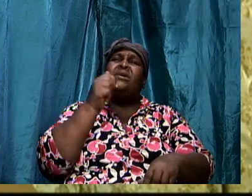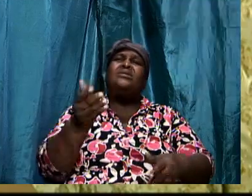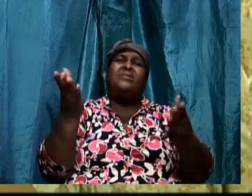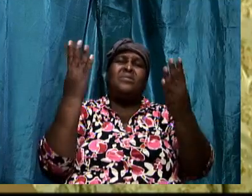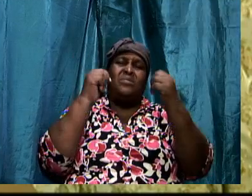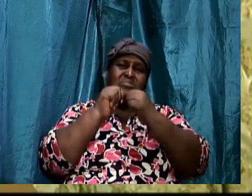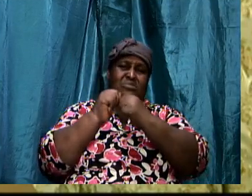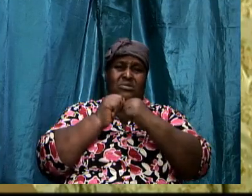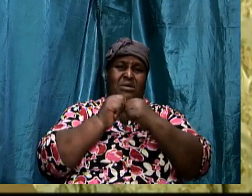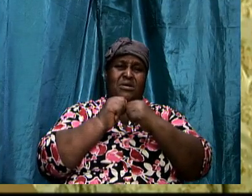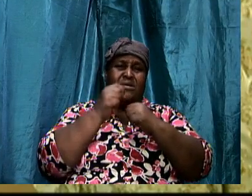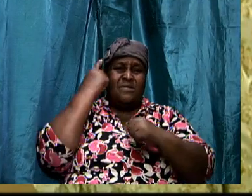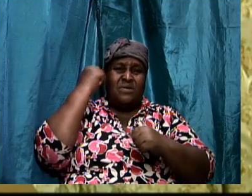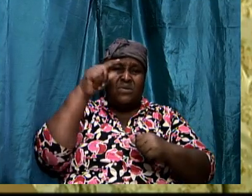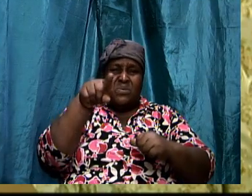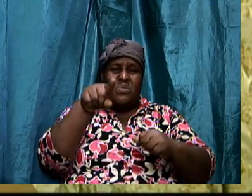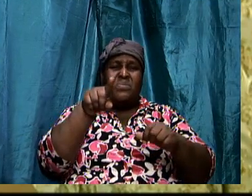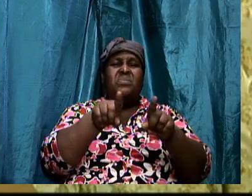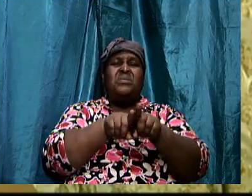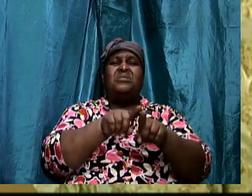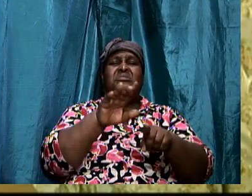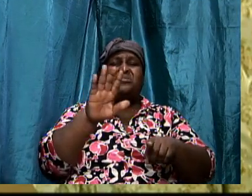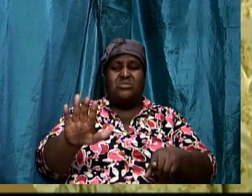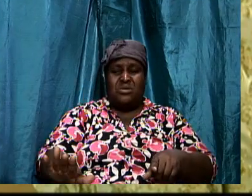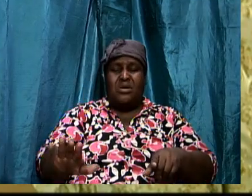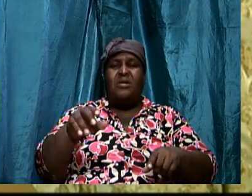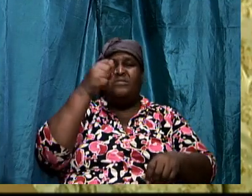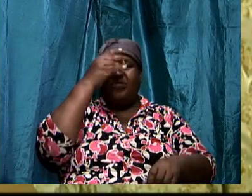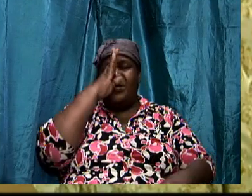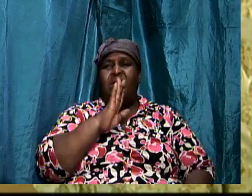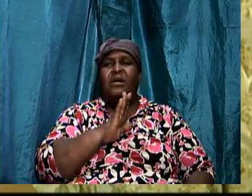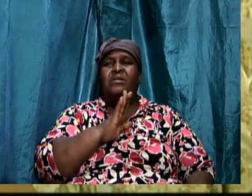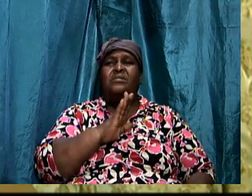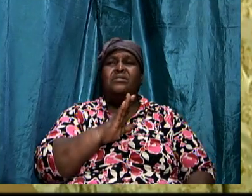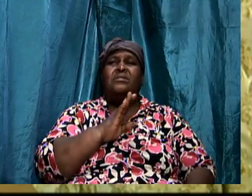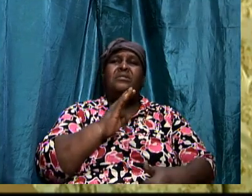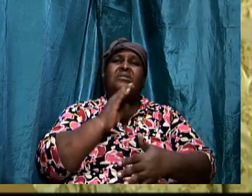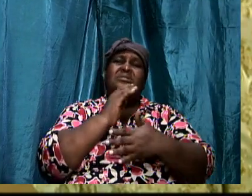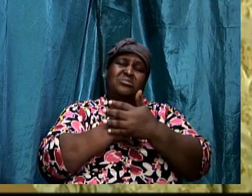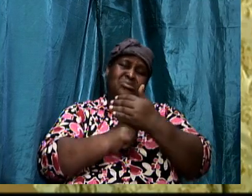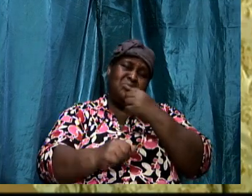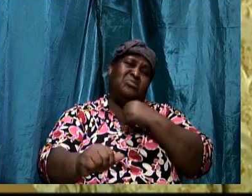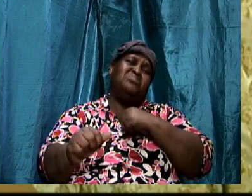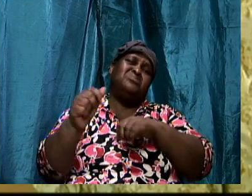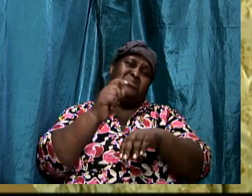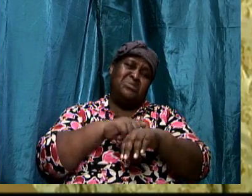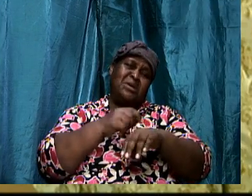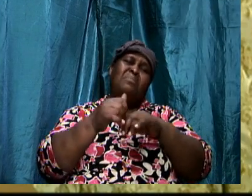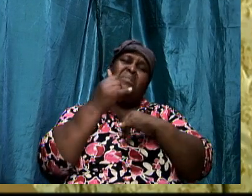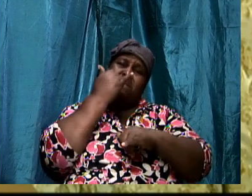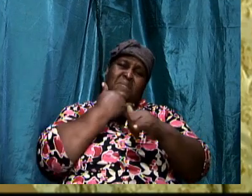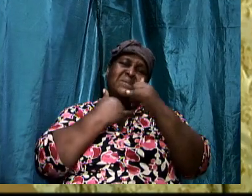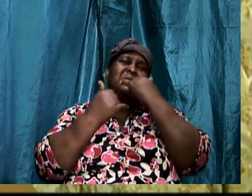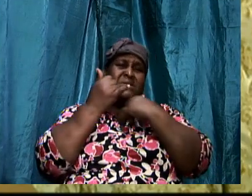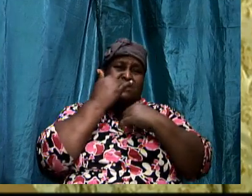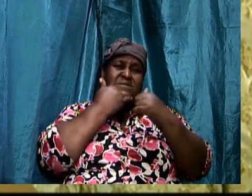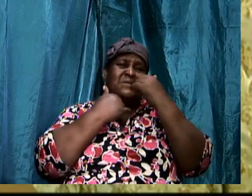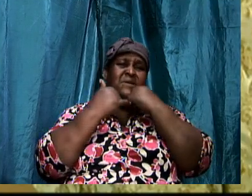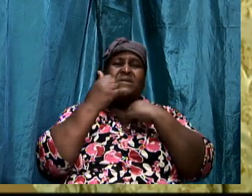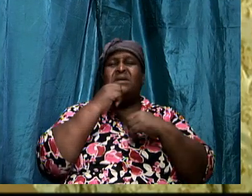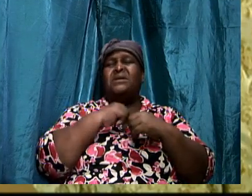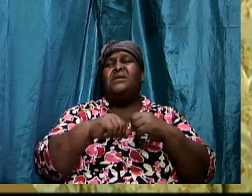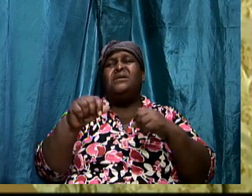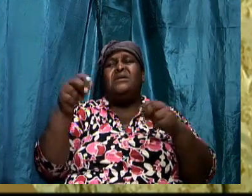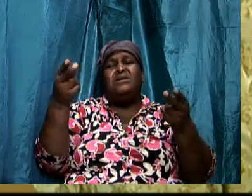you as a child of God. Some time up, some time down. It happens so